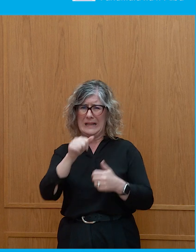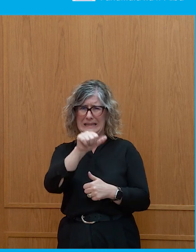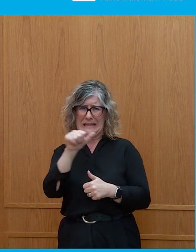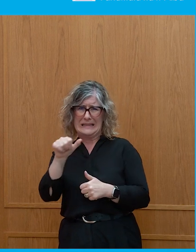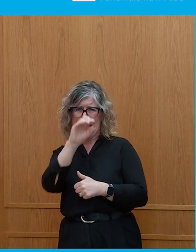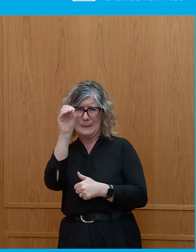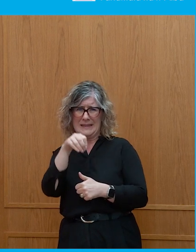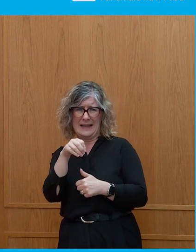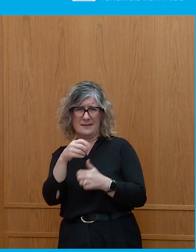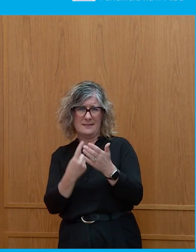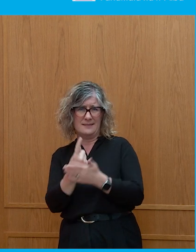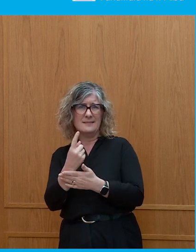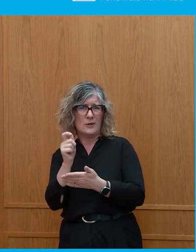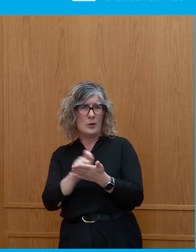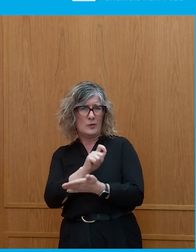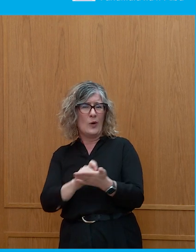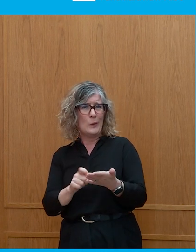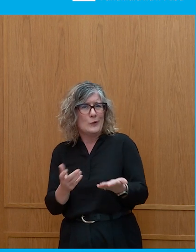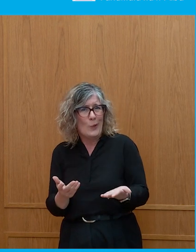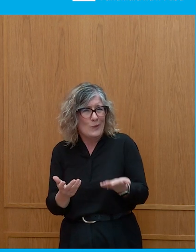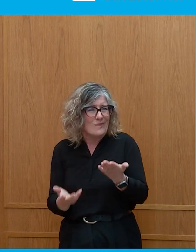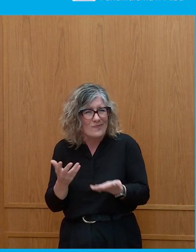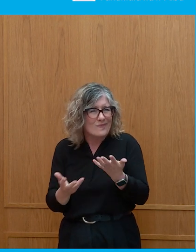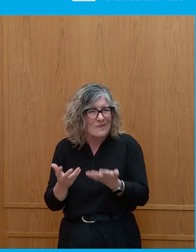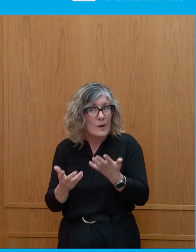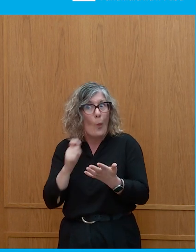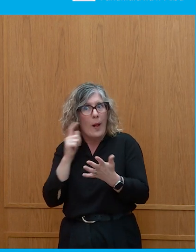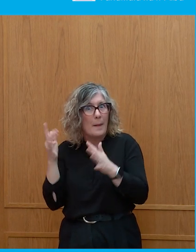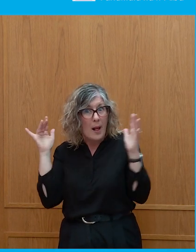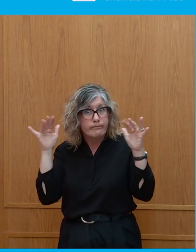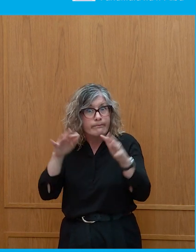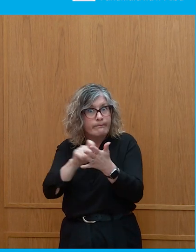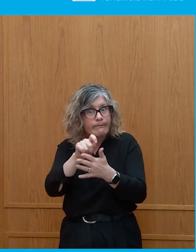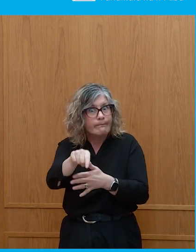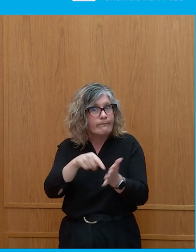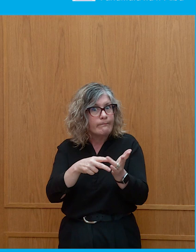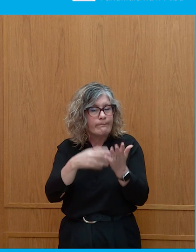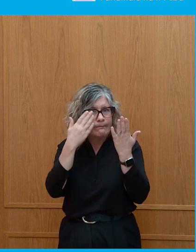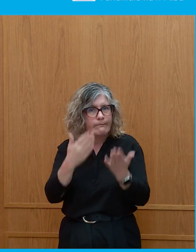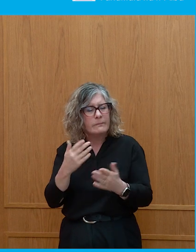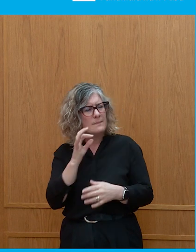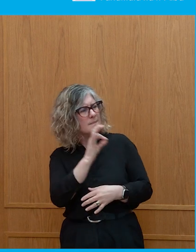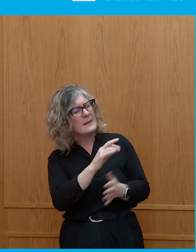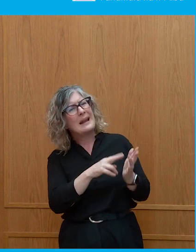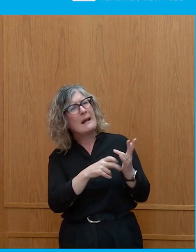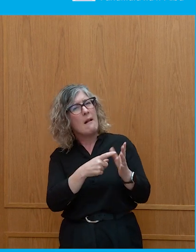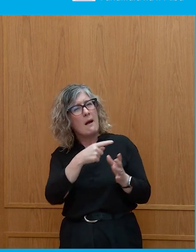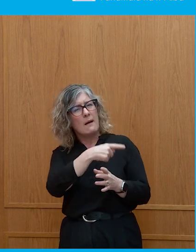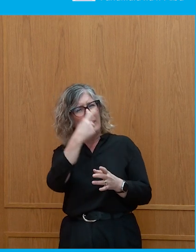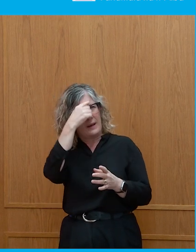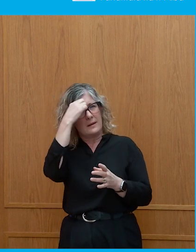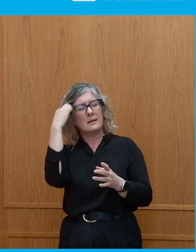you're a public policy advisor, and this is obviously – I mean, is it something people get overly concerned about and it'll